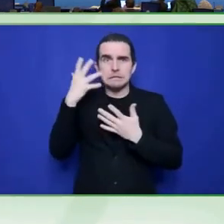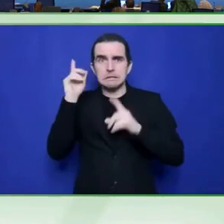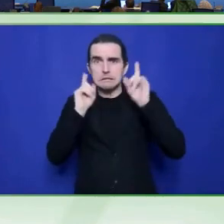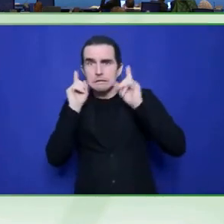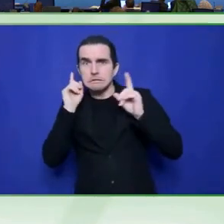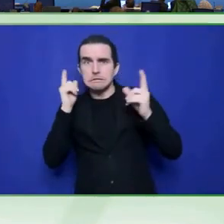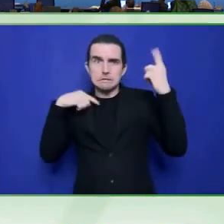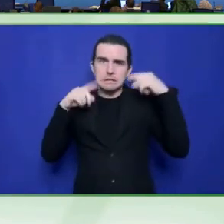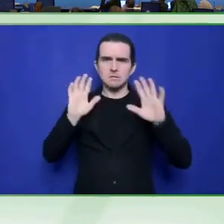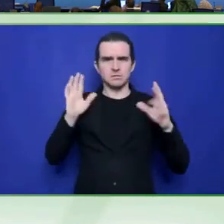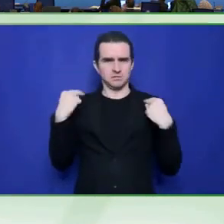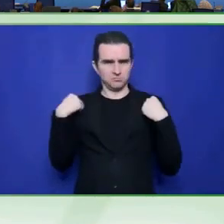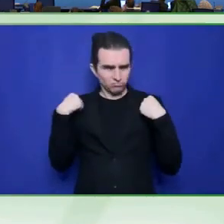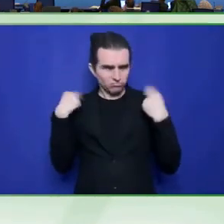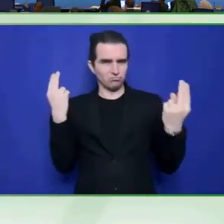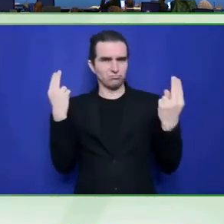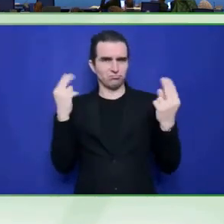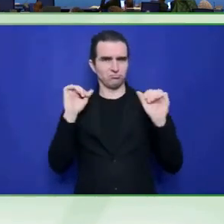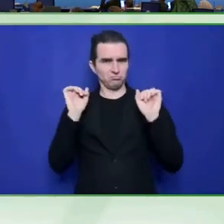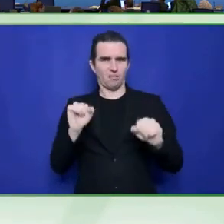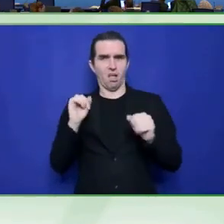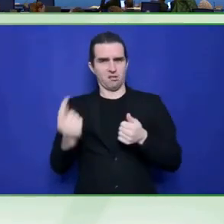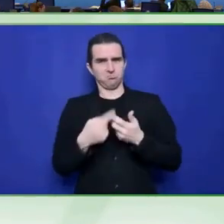you, Zero Project. We appreciate the opportunity.